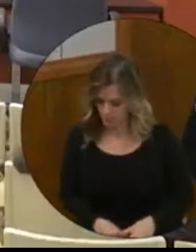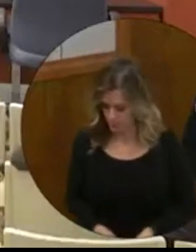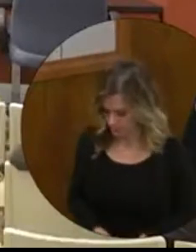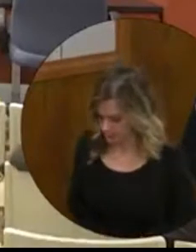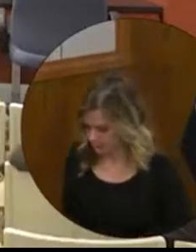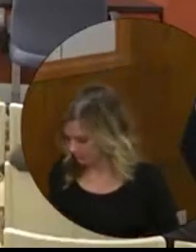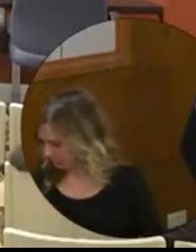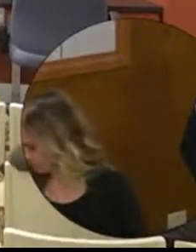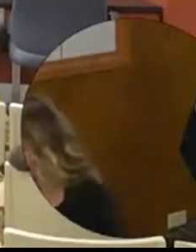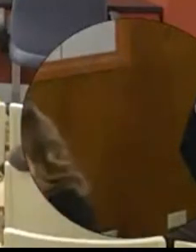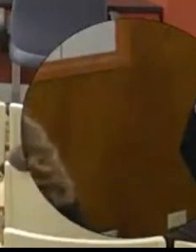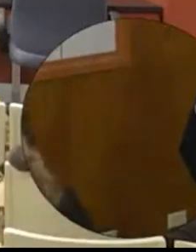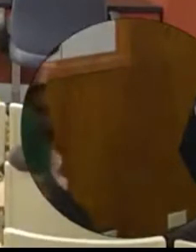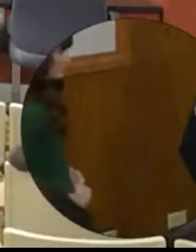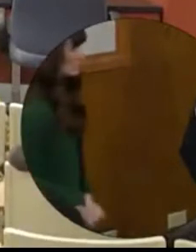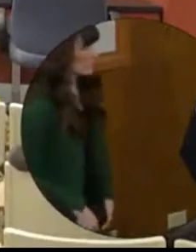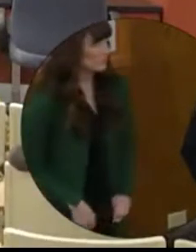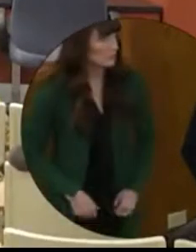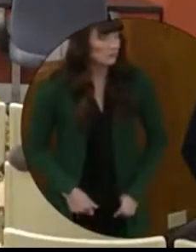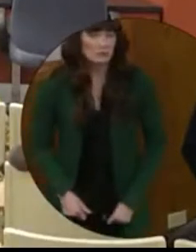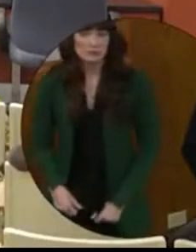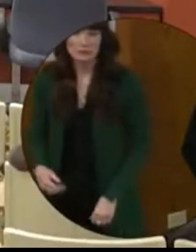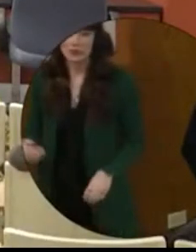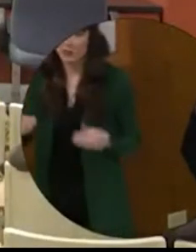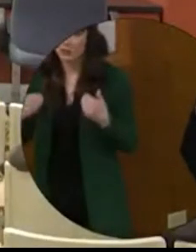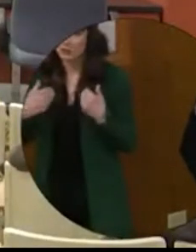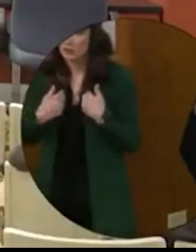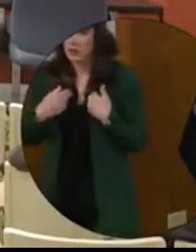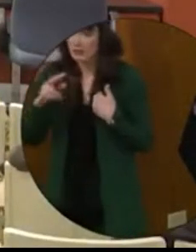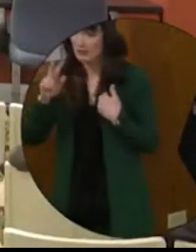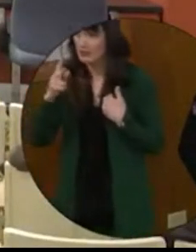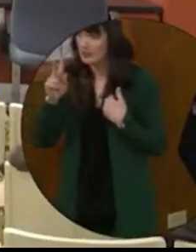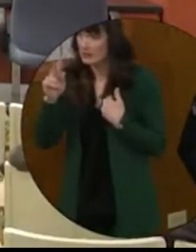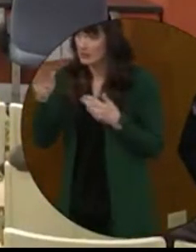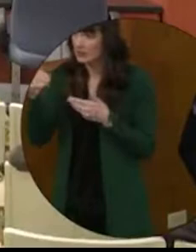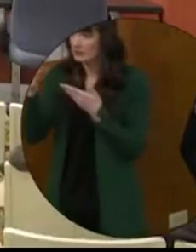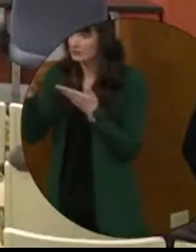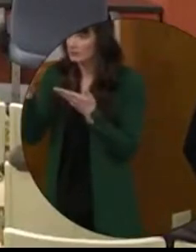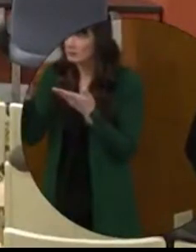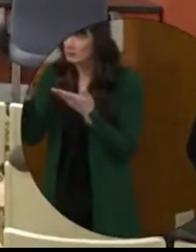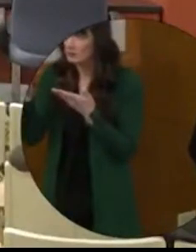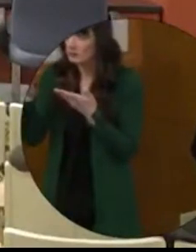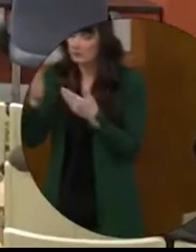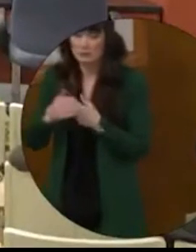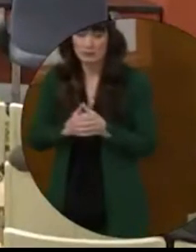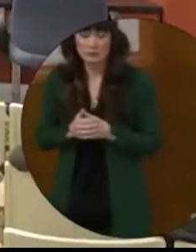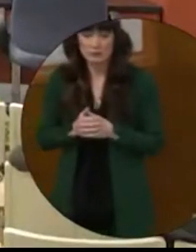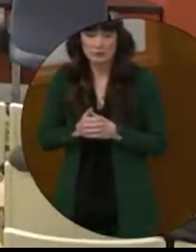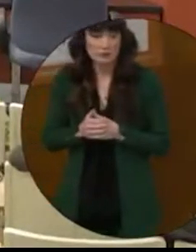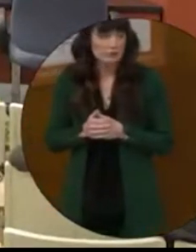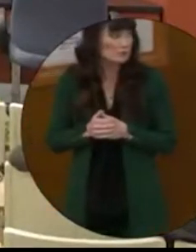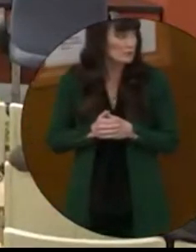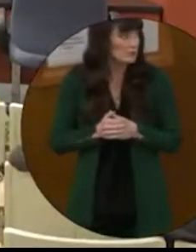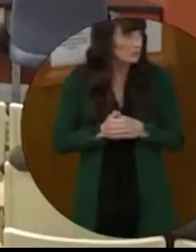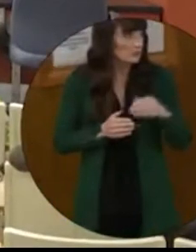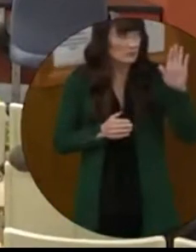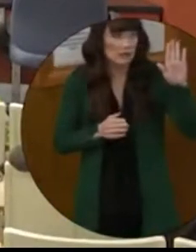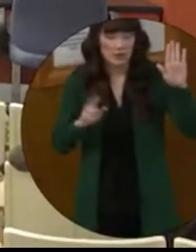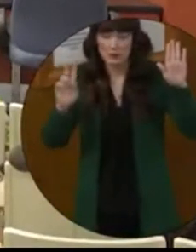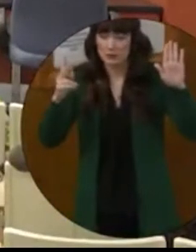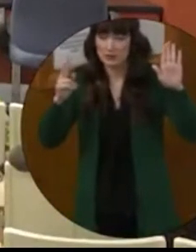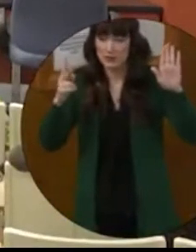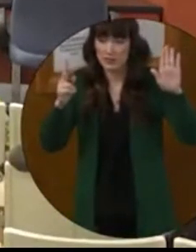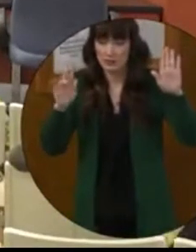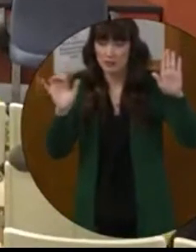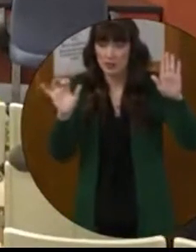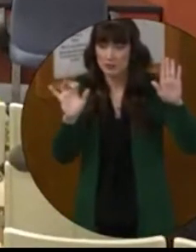Do we have a second for Trustee Garcia-Morales' motion? I'll second that, but I also have